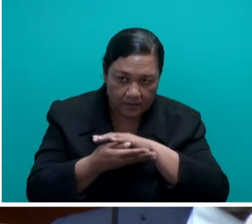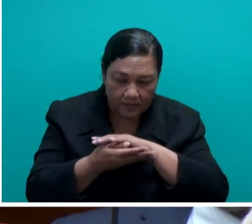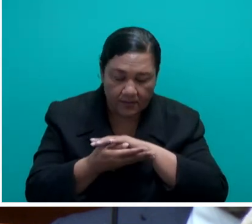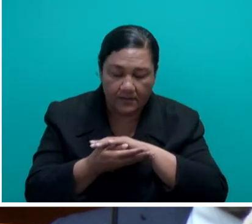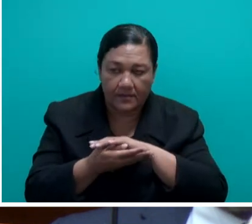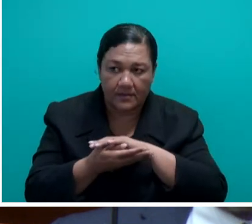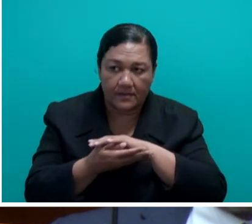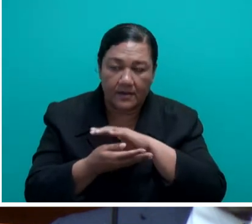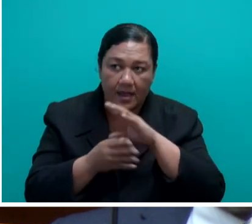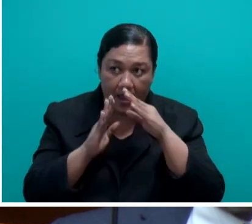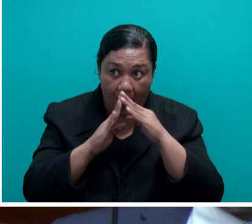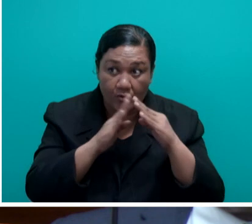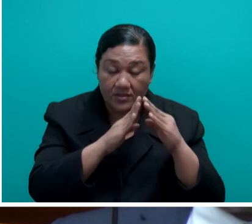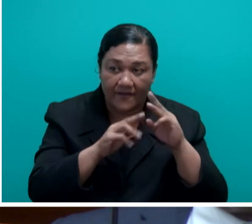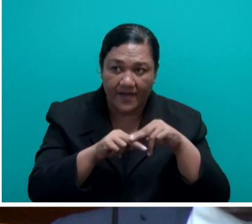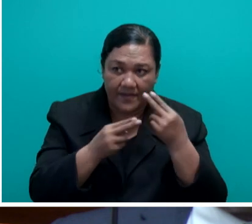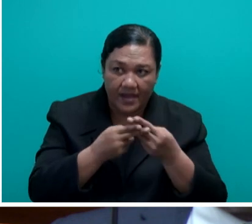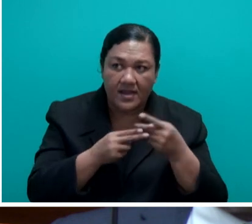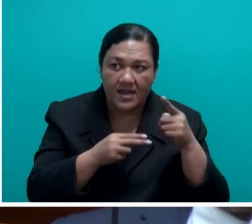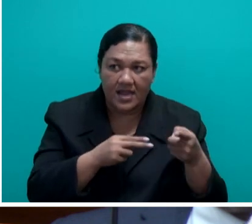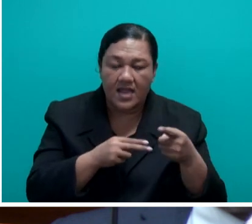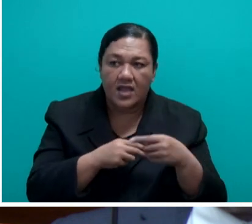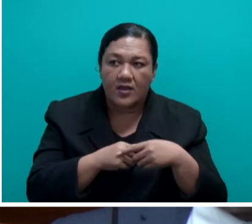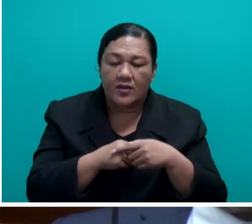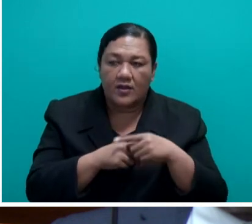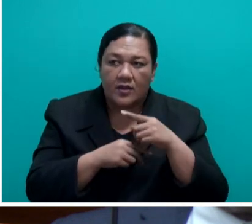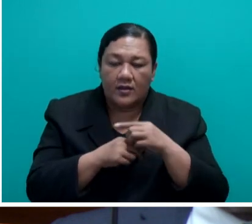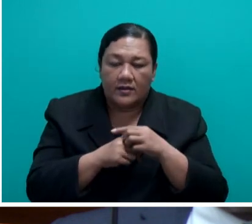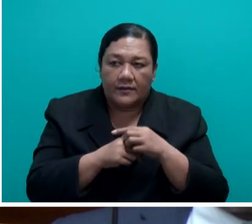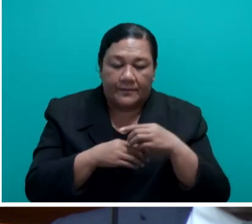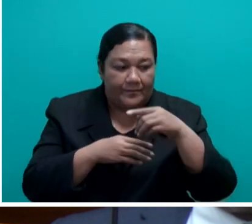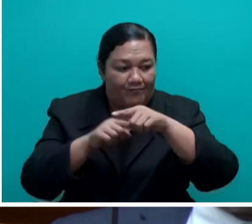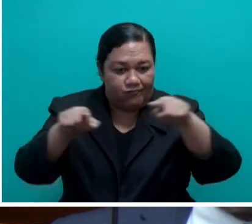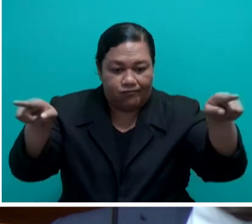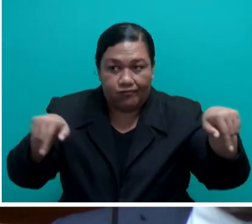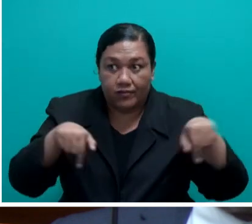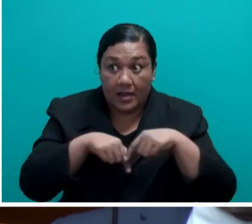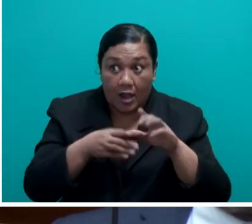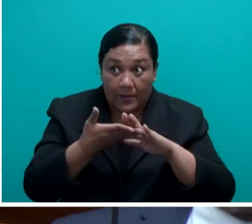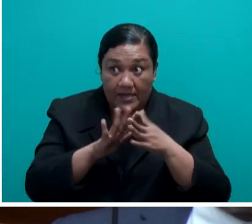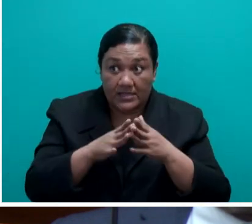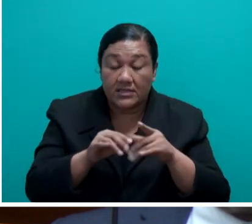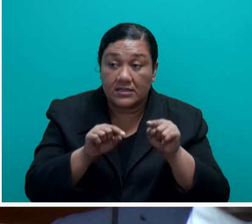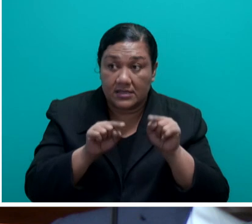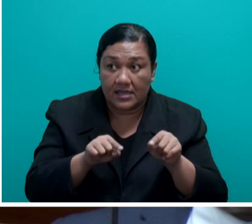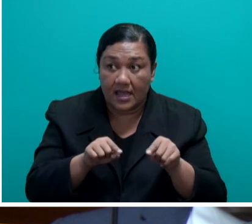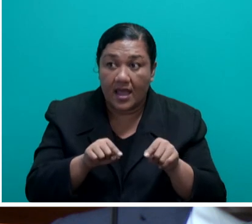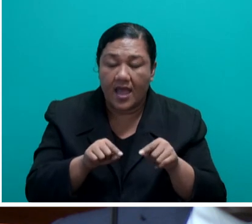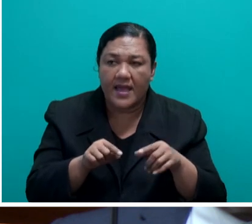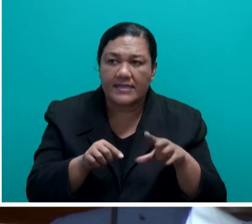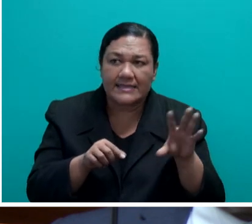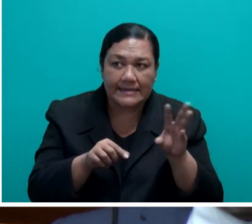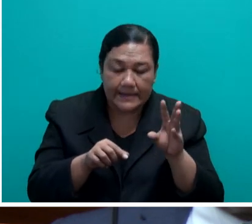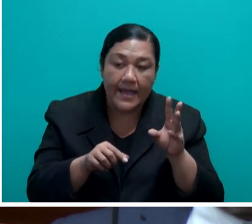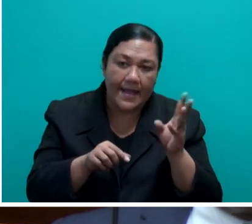road with Itauke land ownership. Part of the community that resides at Waliwonga are members of the Melanesian community.